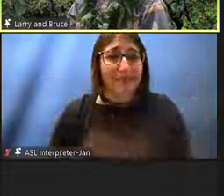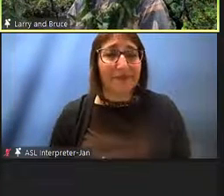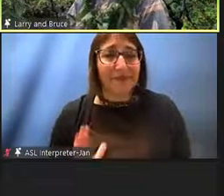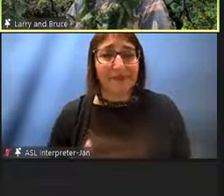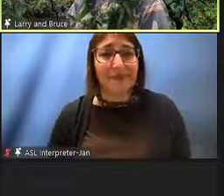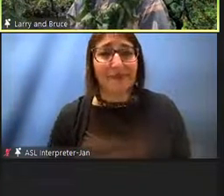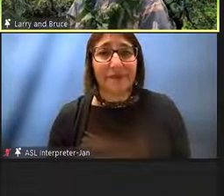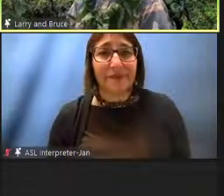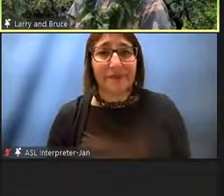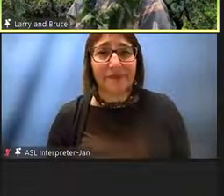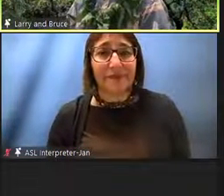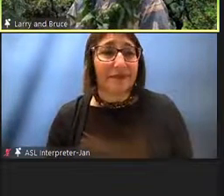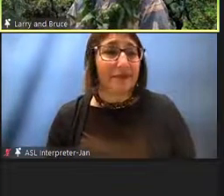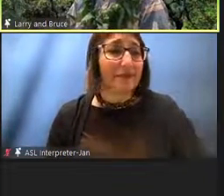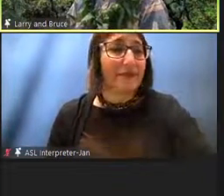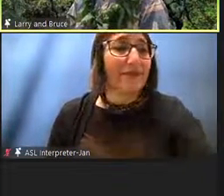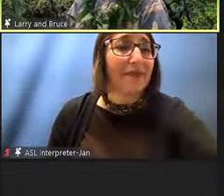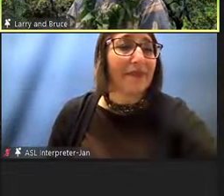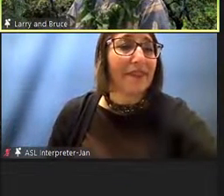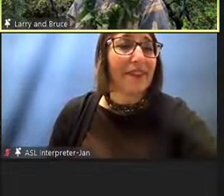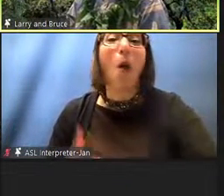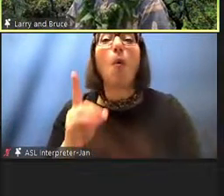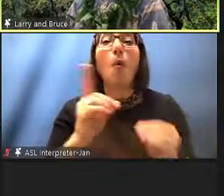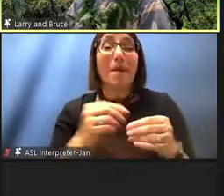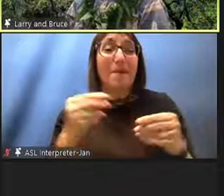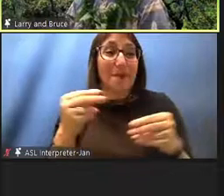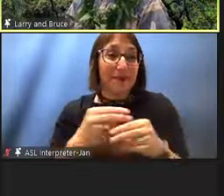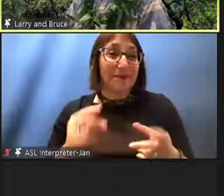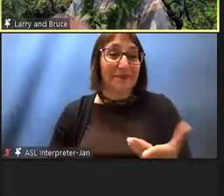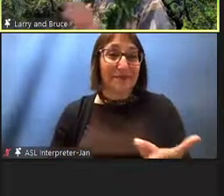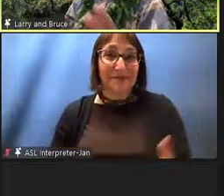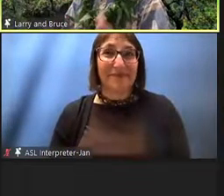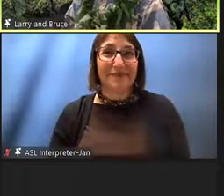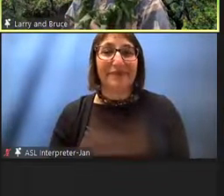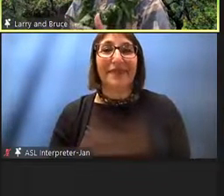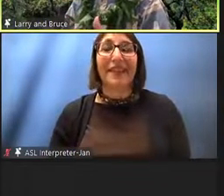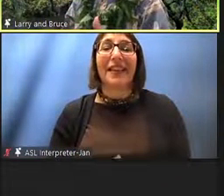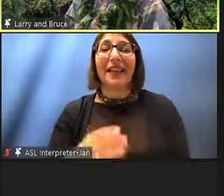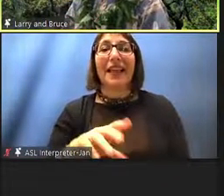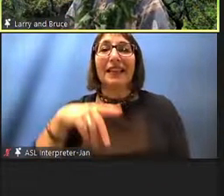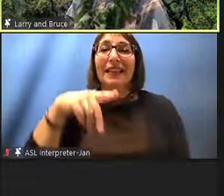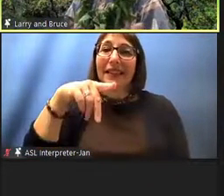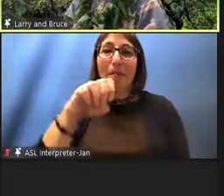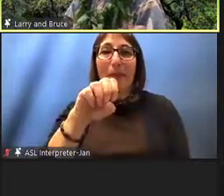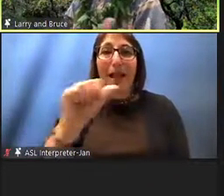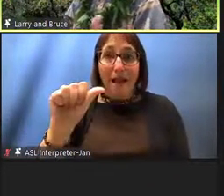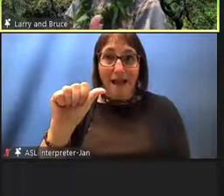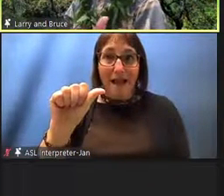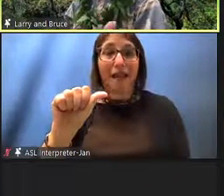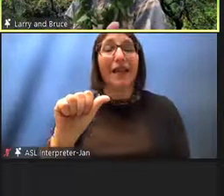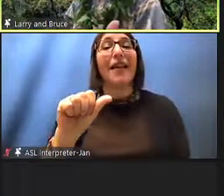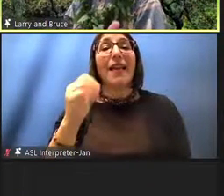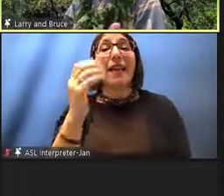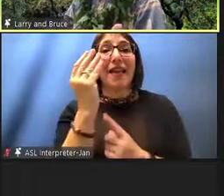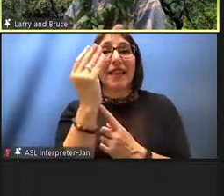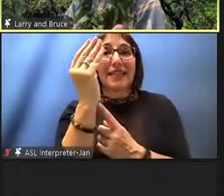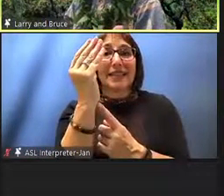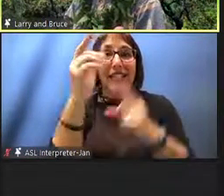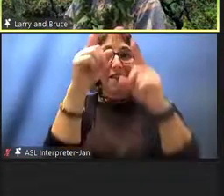Okay. And one more little slide. And that's the PA or the sale, which are familiar.